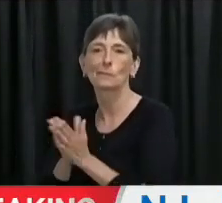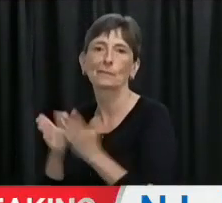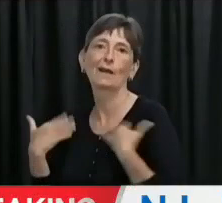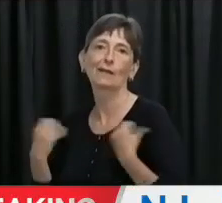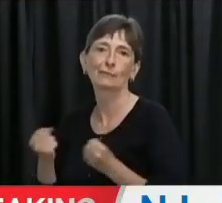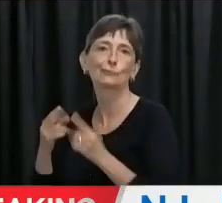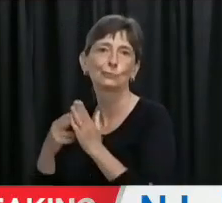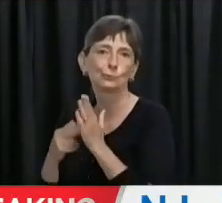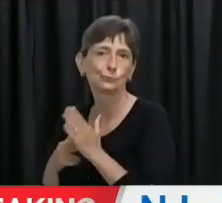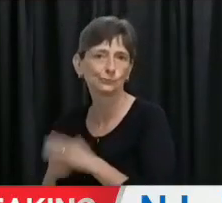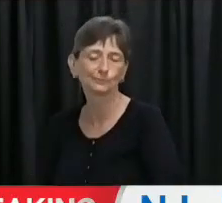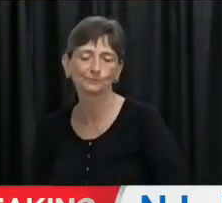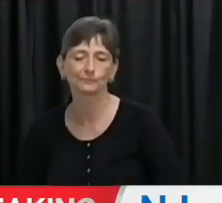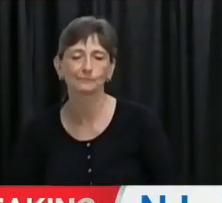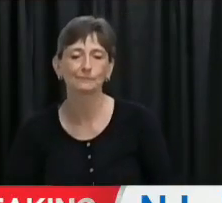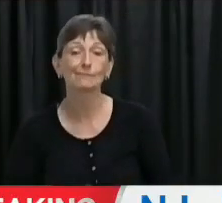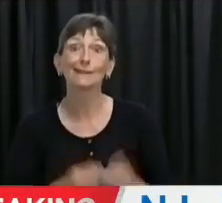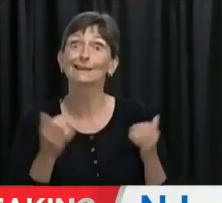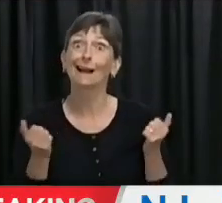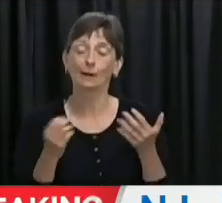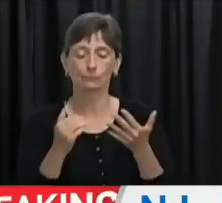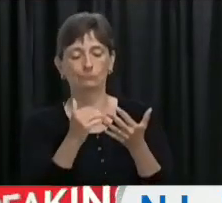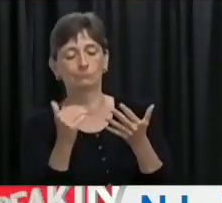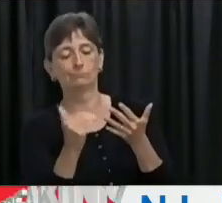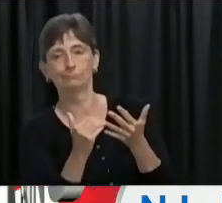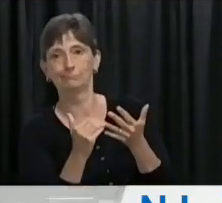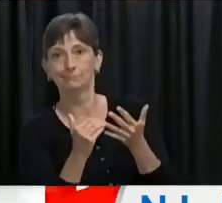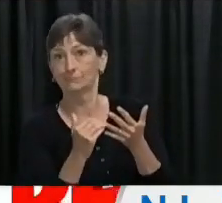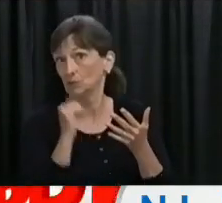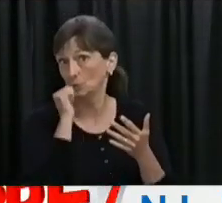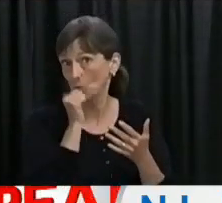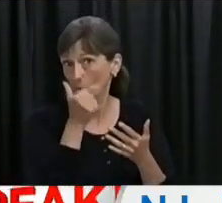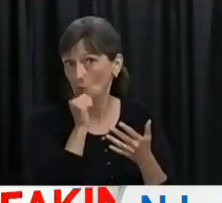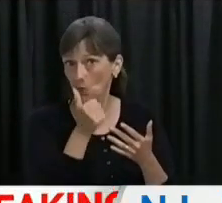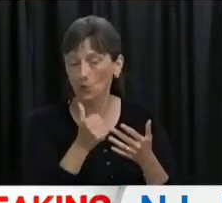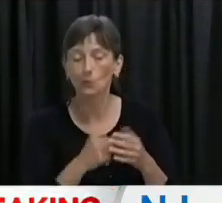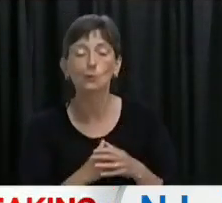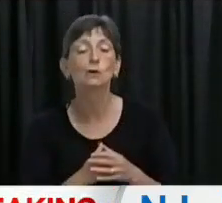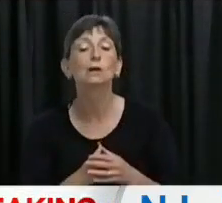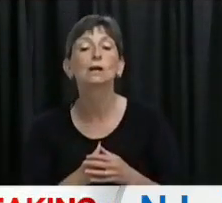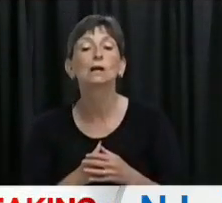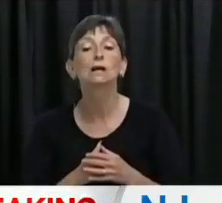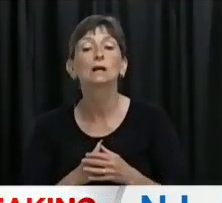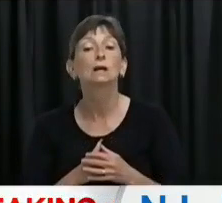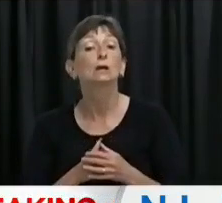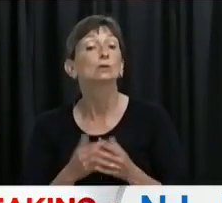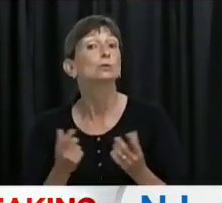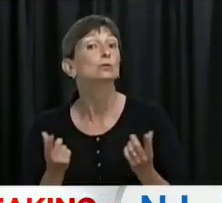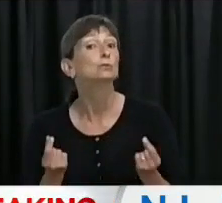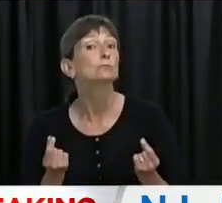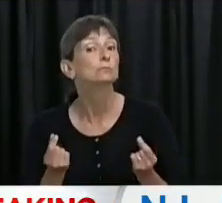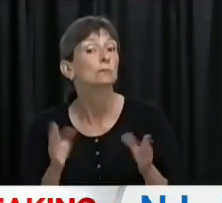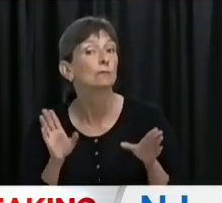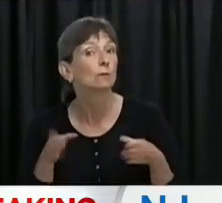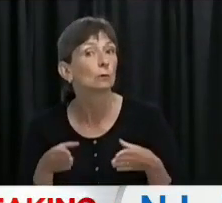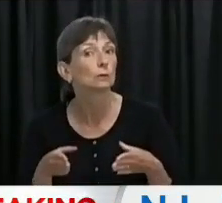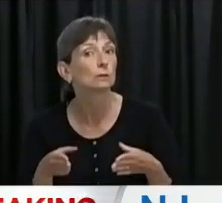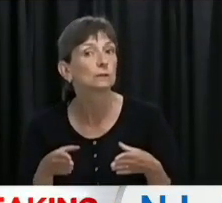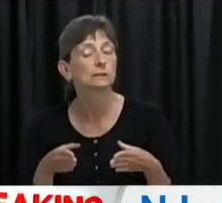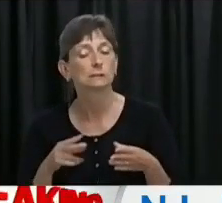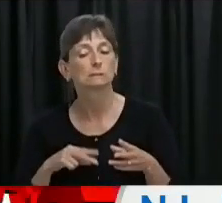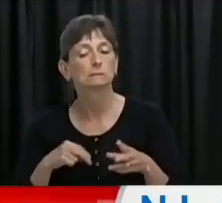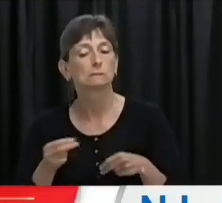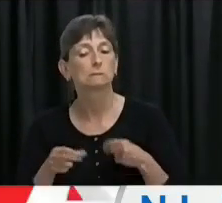place. Now, as we move into Alert Level 2 tomorrow, our focus is to control transmission of this virus while